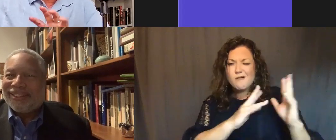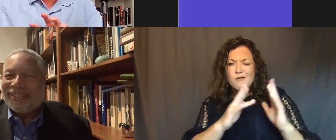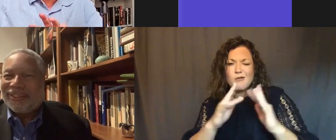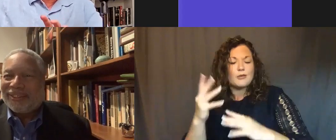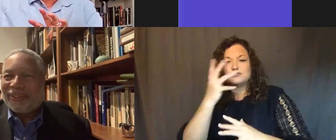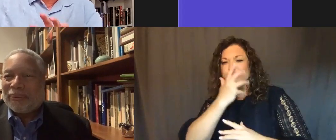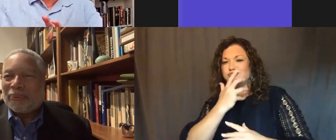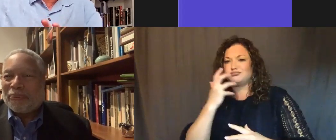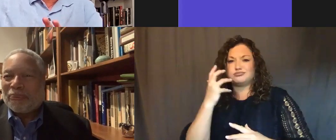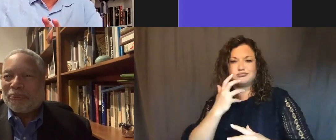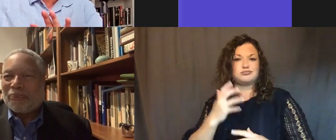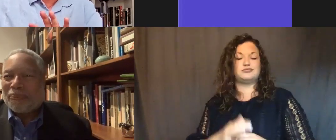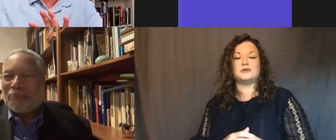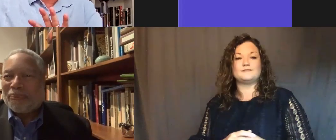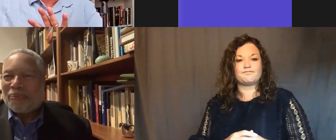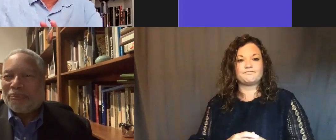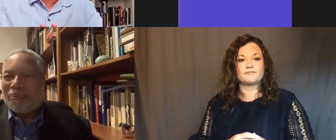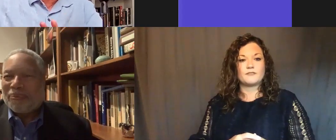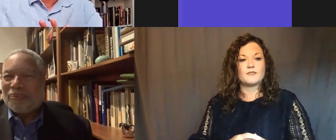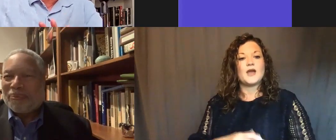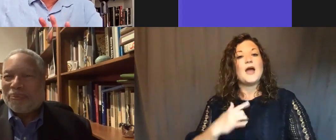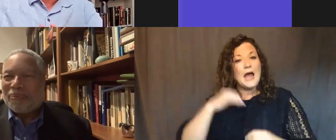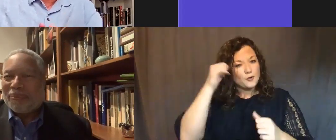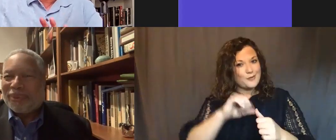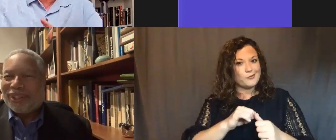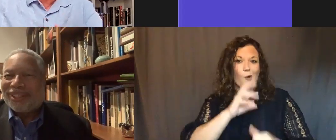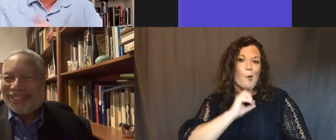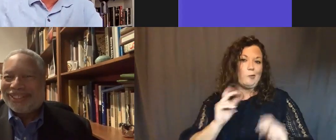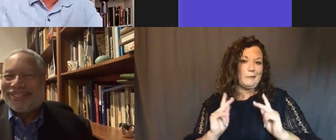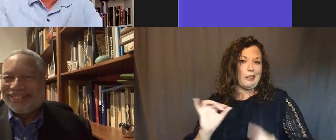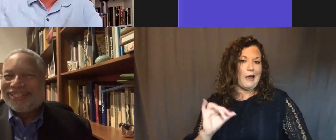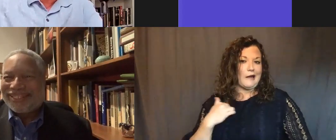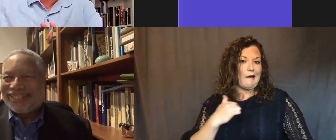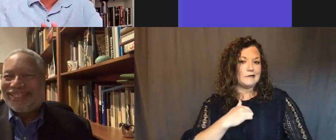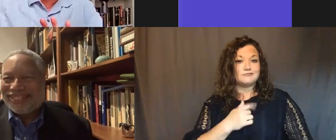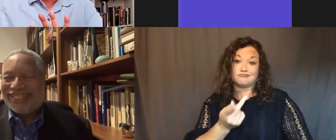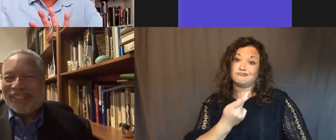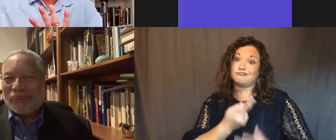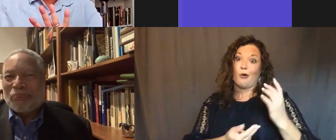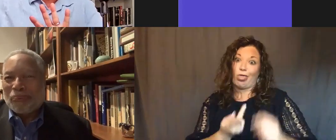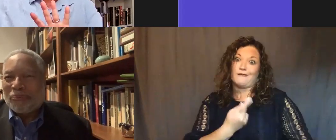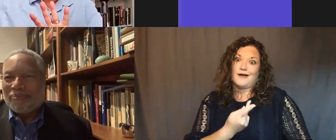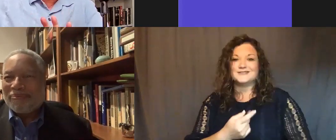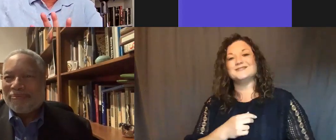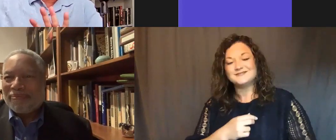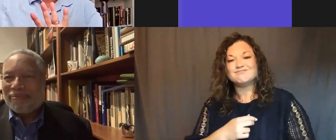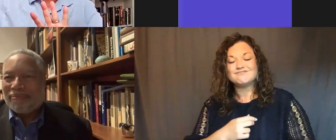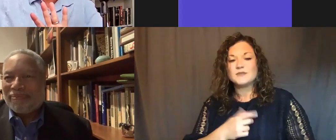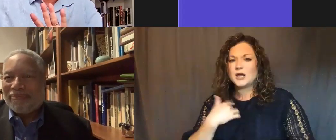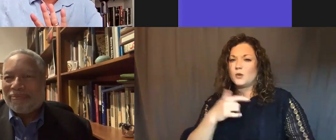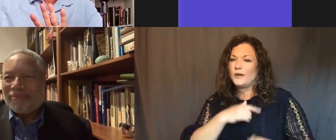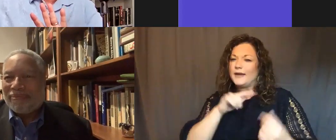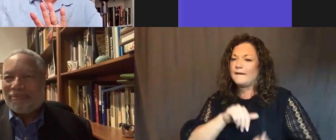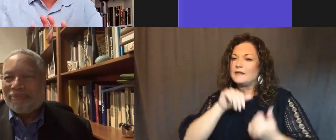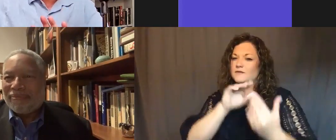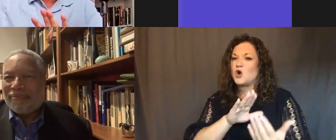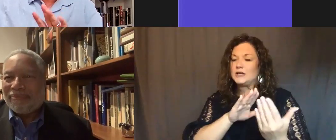Lonnie, I remember a lot of stories when old fogies like us, including both you and me, confronted the